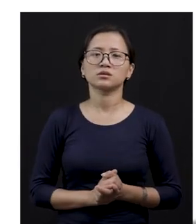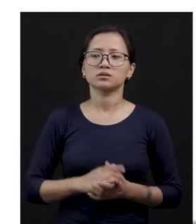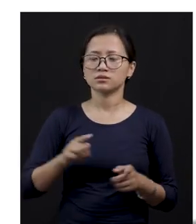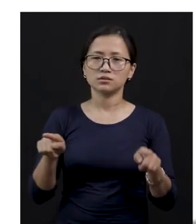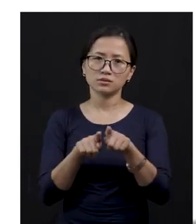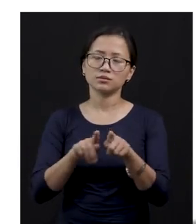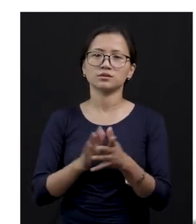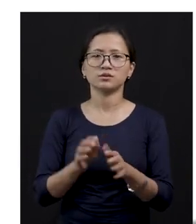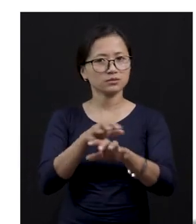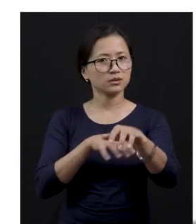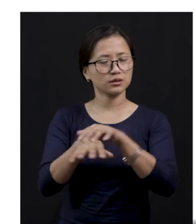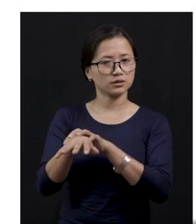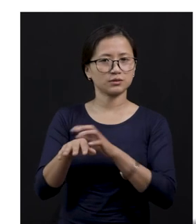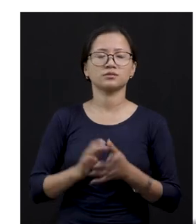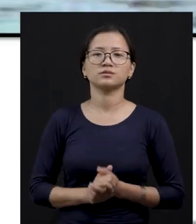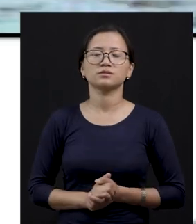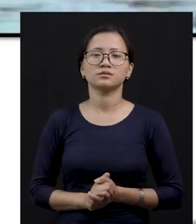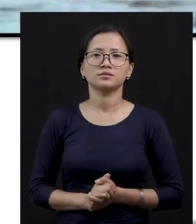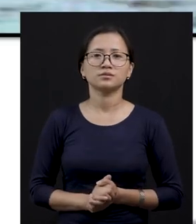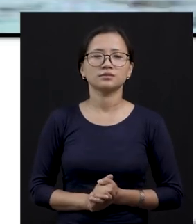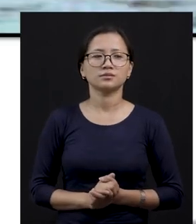be given baths in a regular basis.